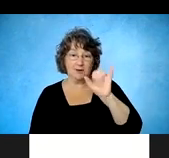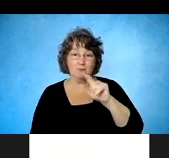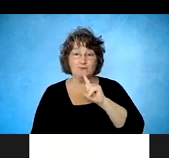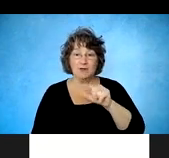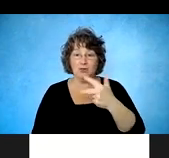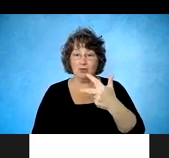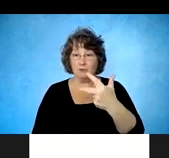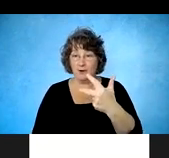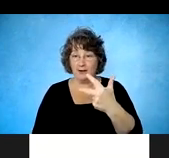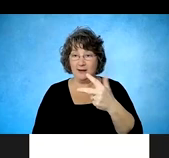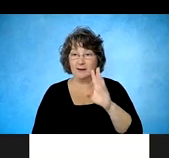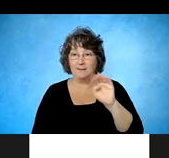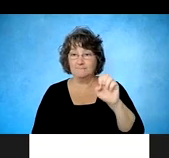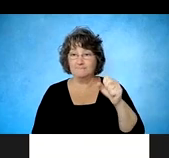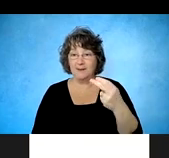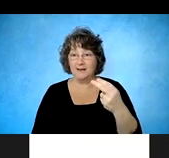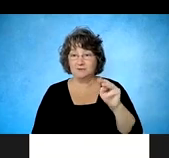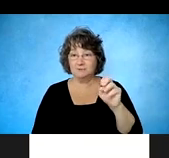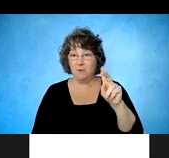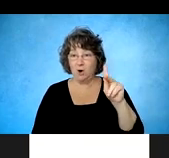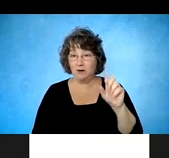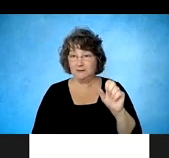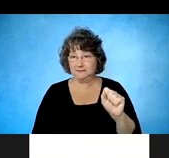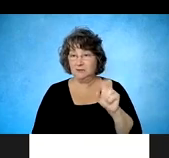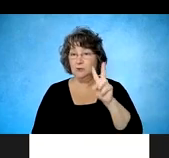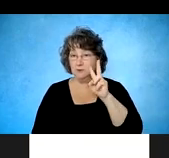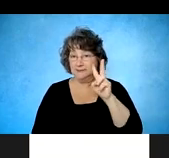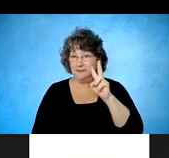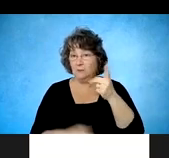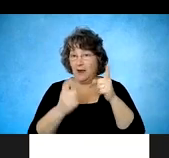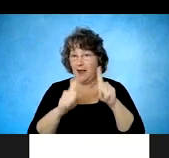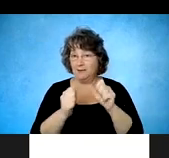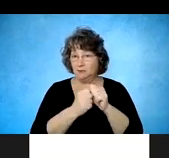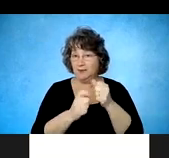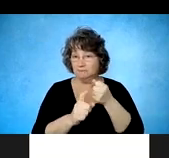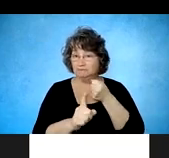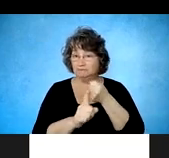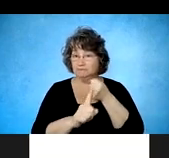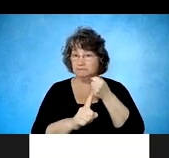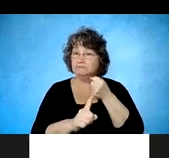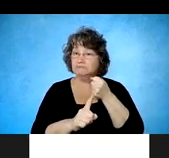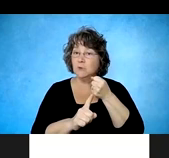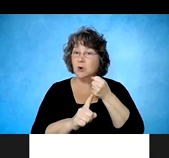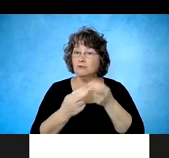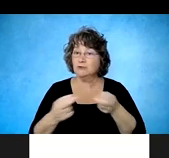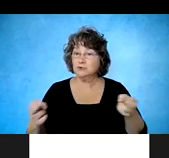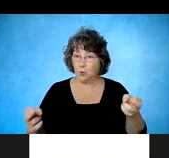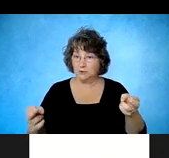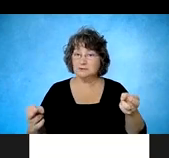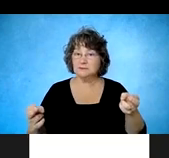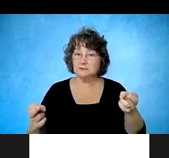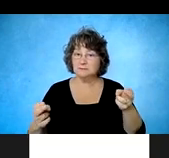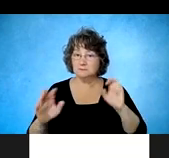to see the impact of vocational resource facilitation. So I will briefly break down and describe